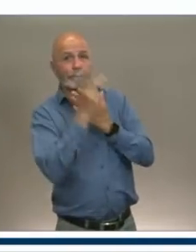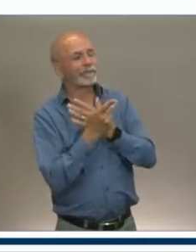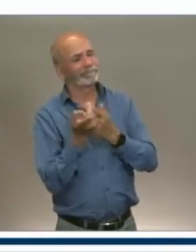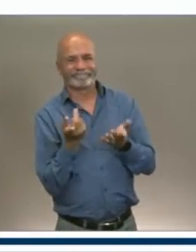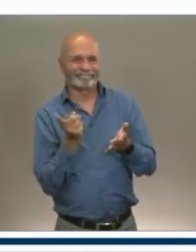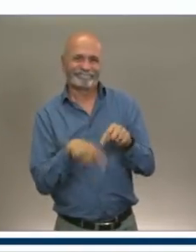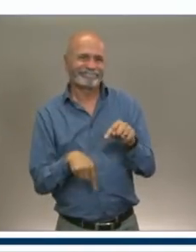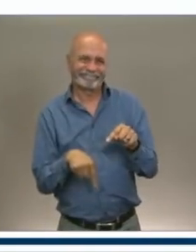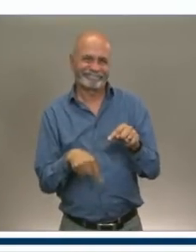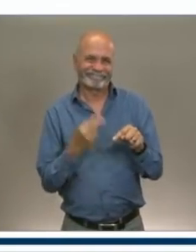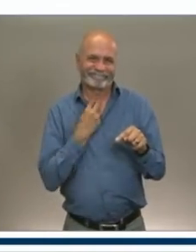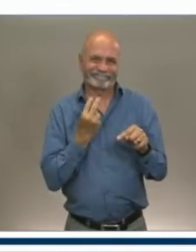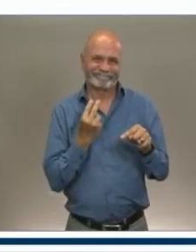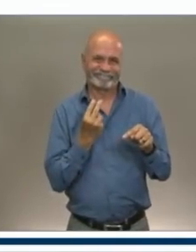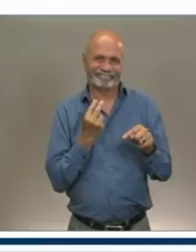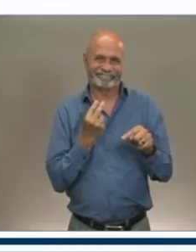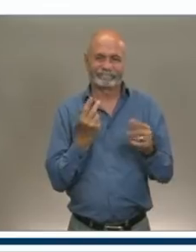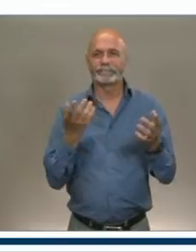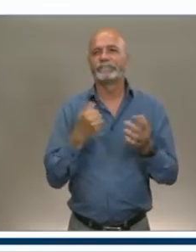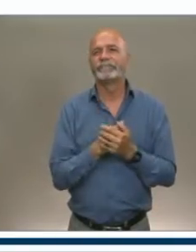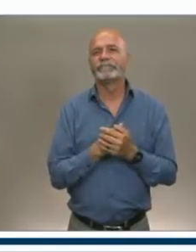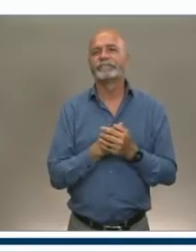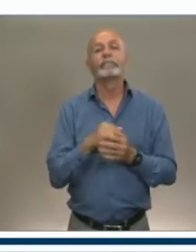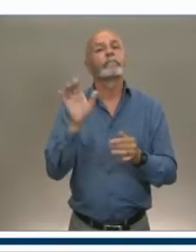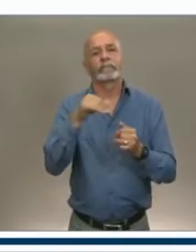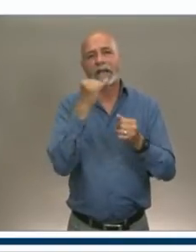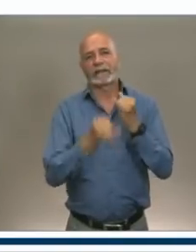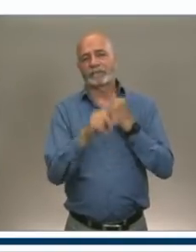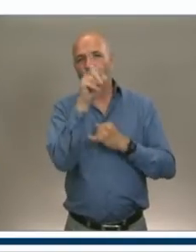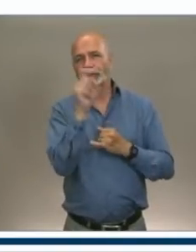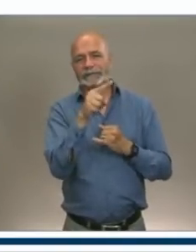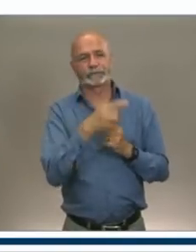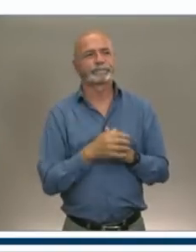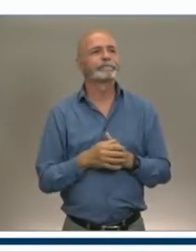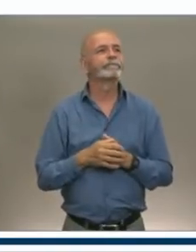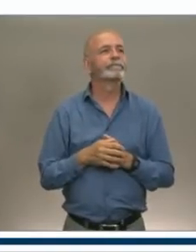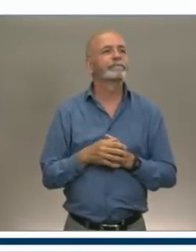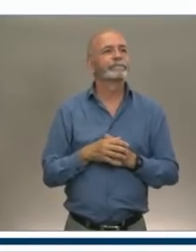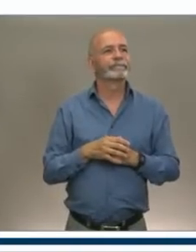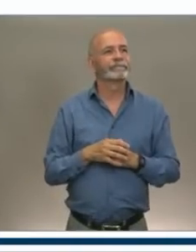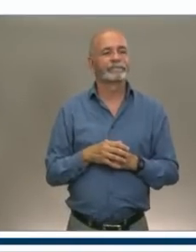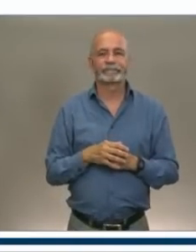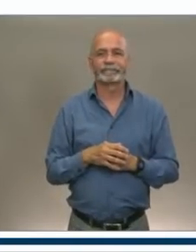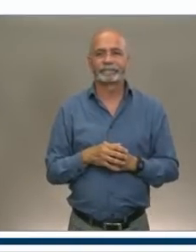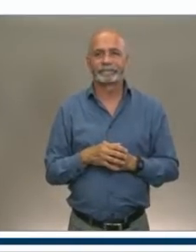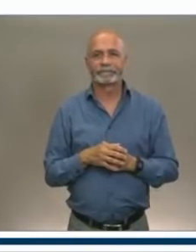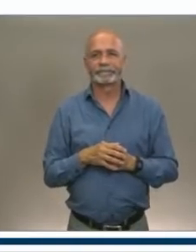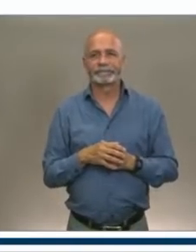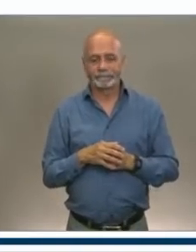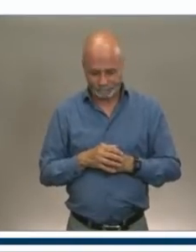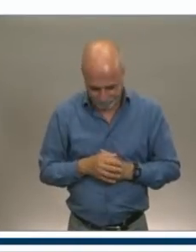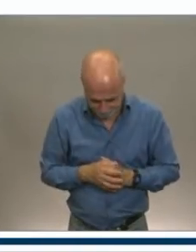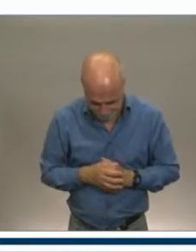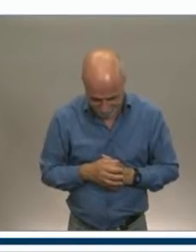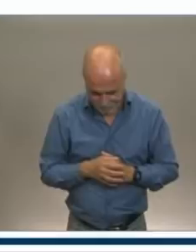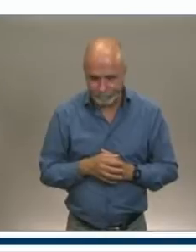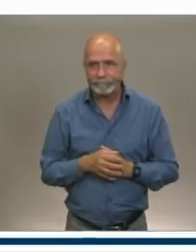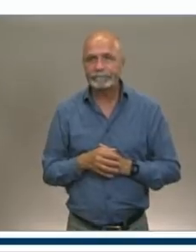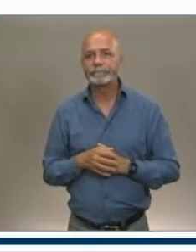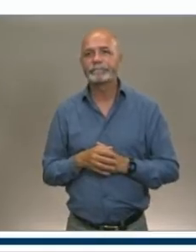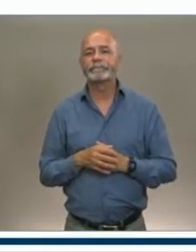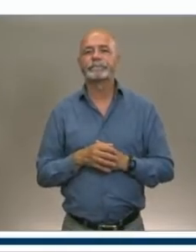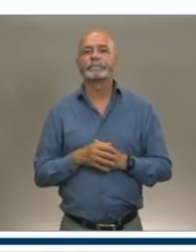time, so the last question will go to Lois-Anne with her follow-up. Okay, thank you. The other question that I had was,